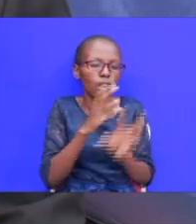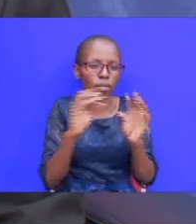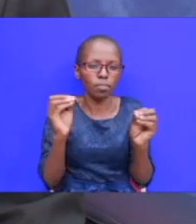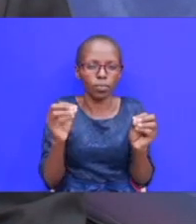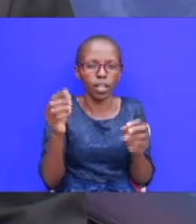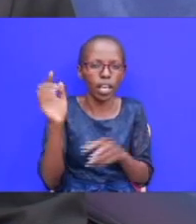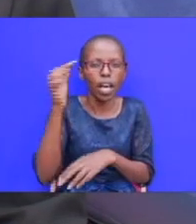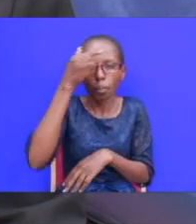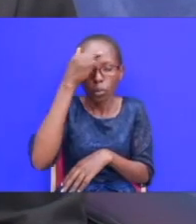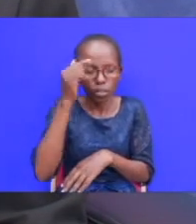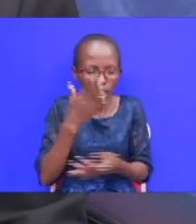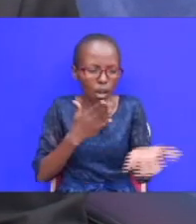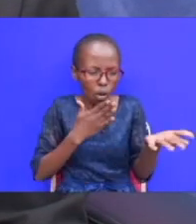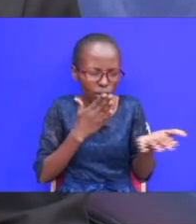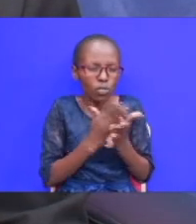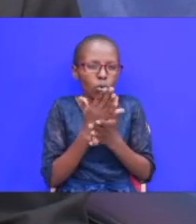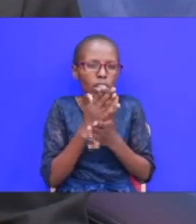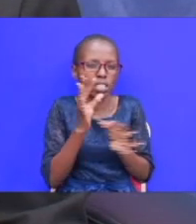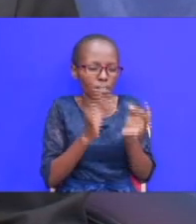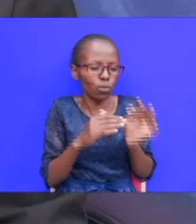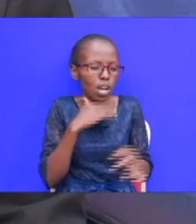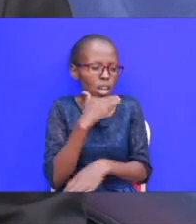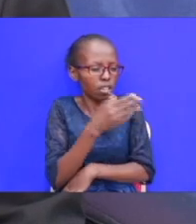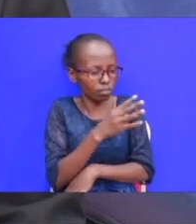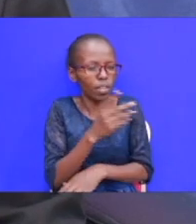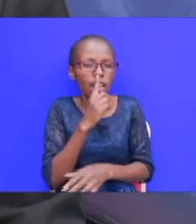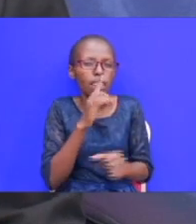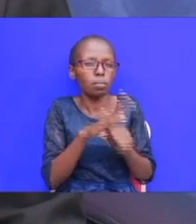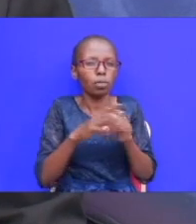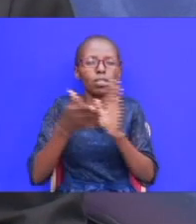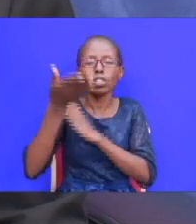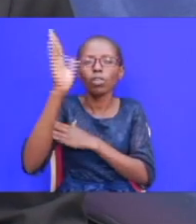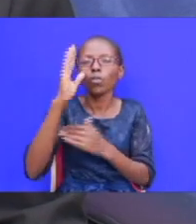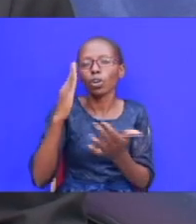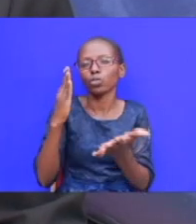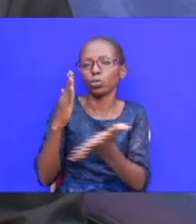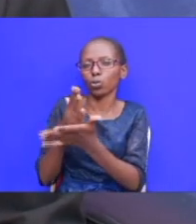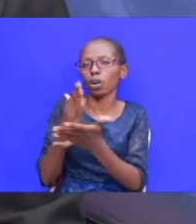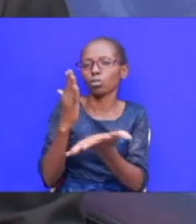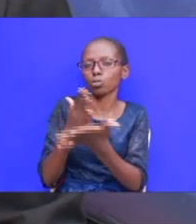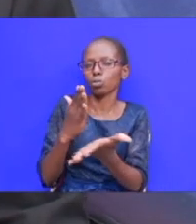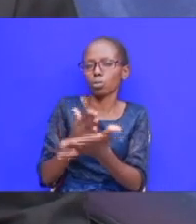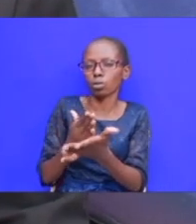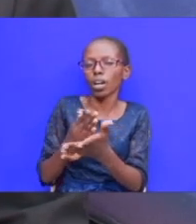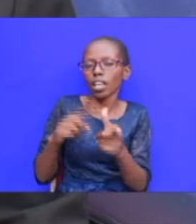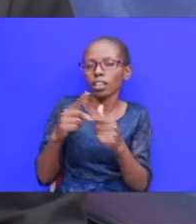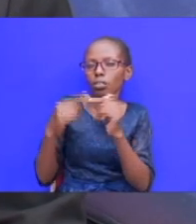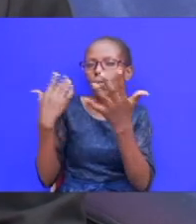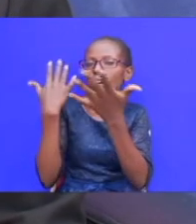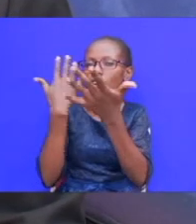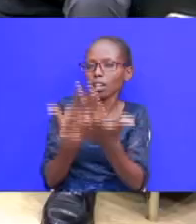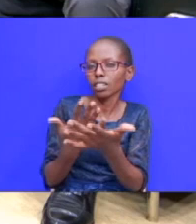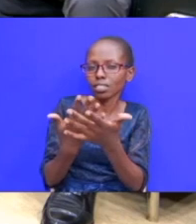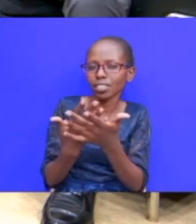that there is an assurance that even if you are dying the promises of god are very sure and they will reach and in fact